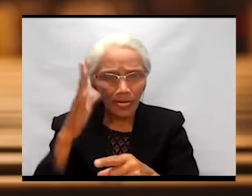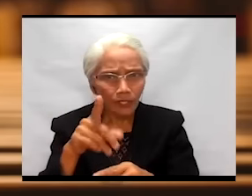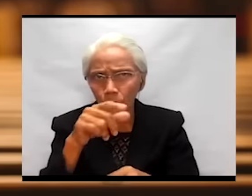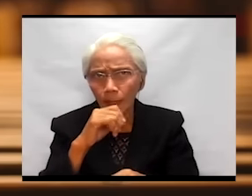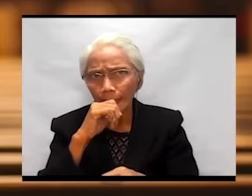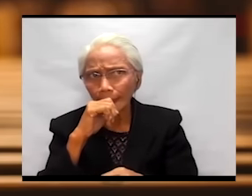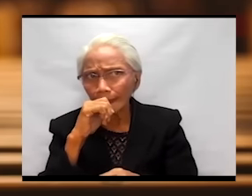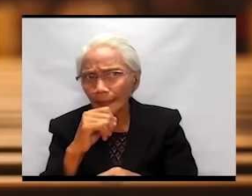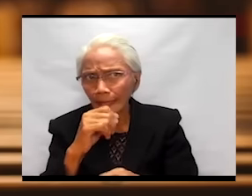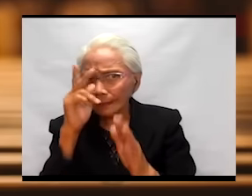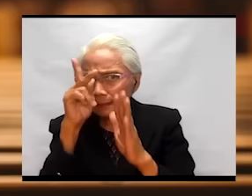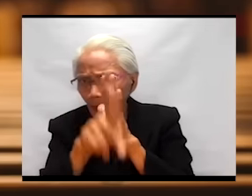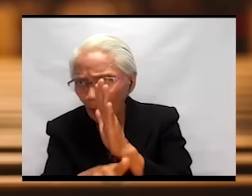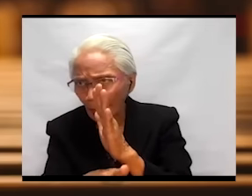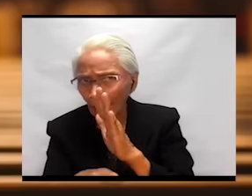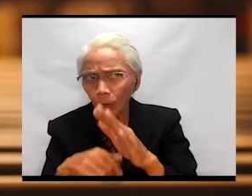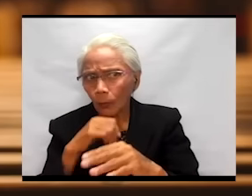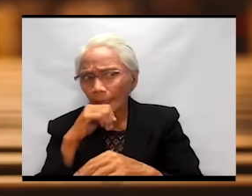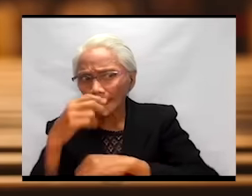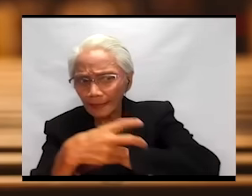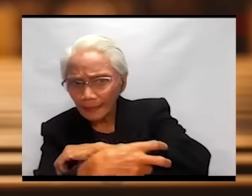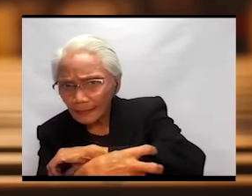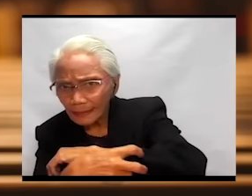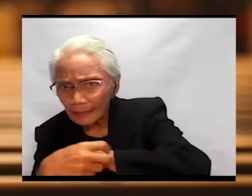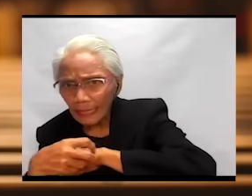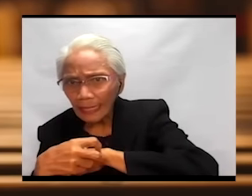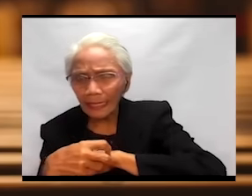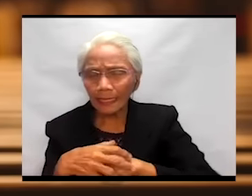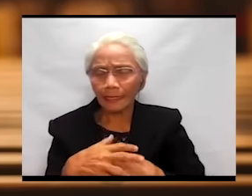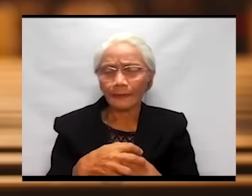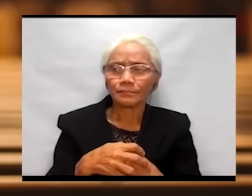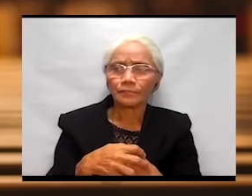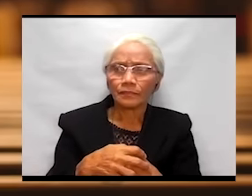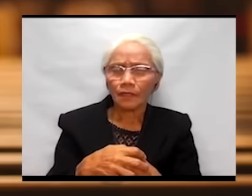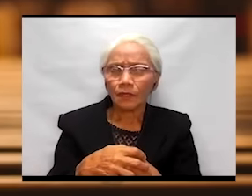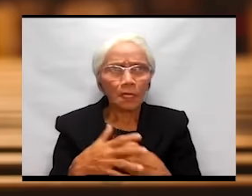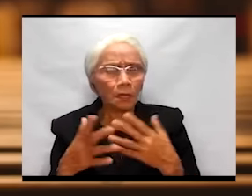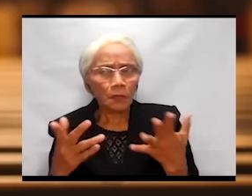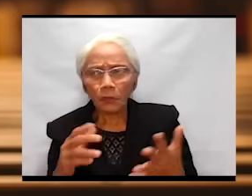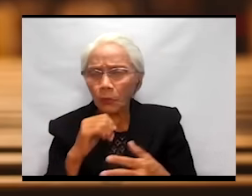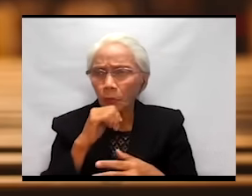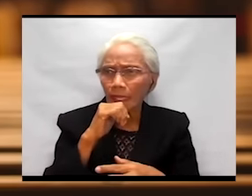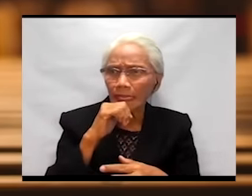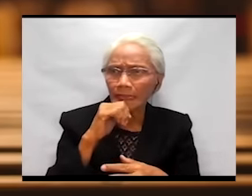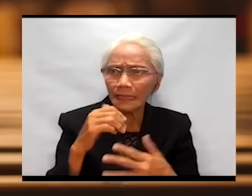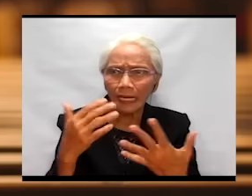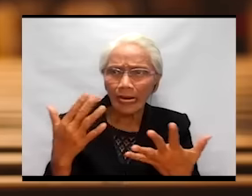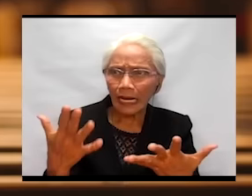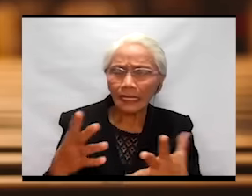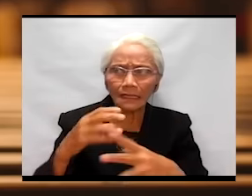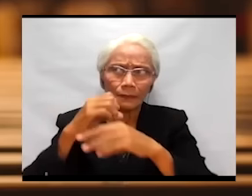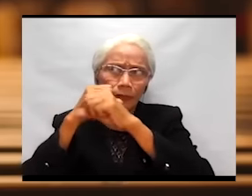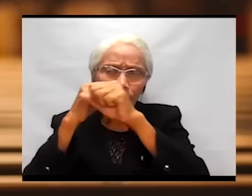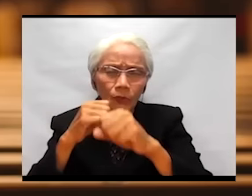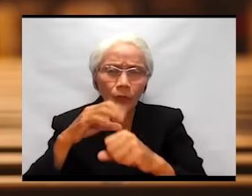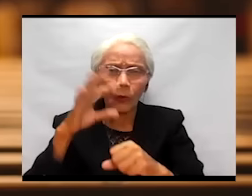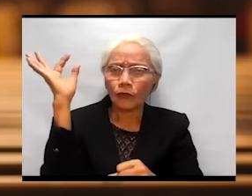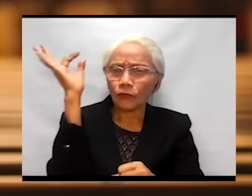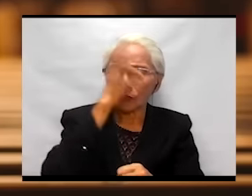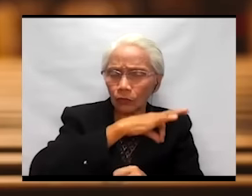You will not be a promoter of falsehood. You will not be greedy.